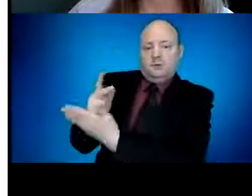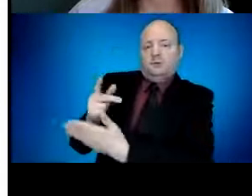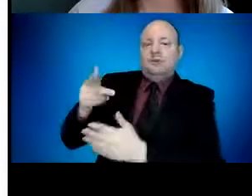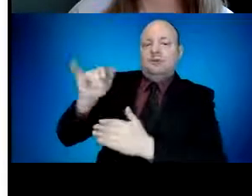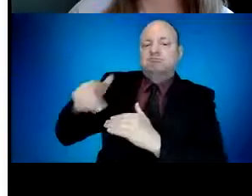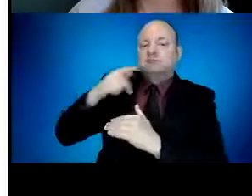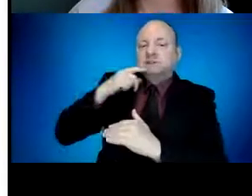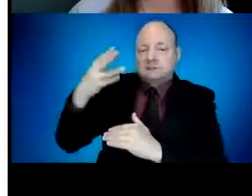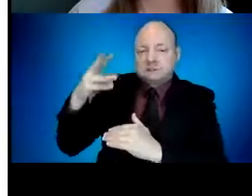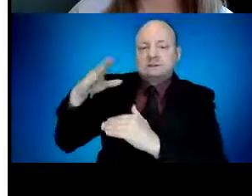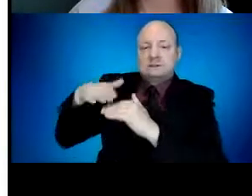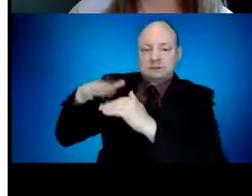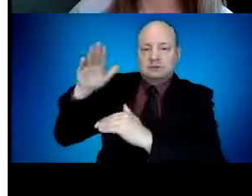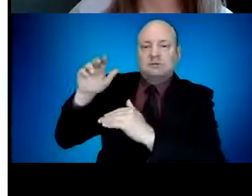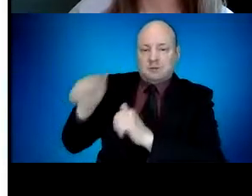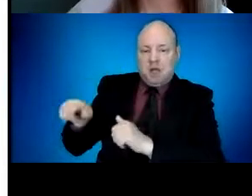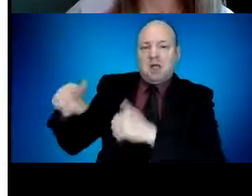Let's go to the next slide, please.